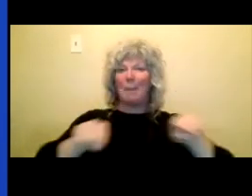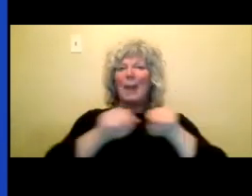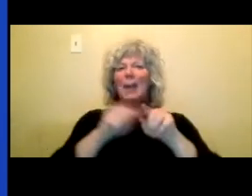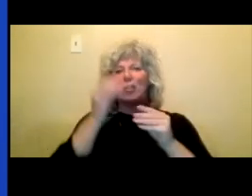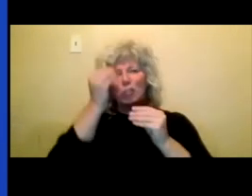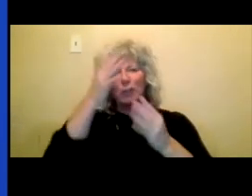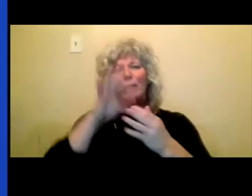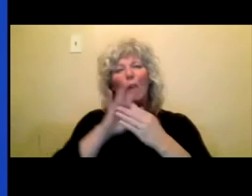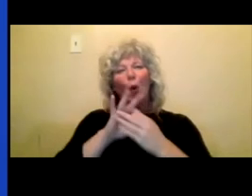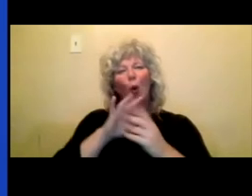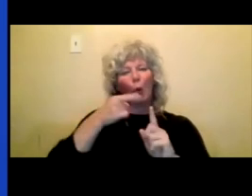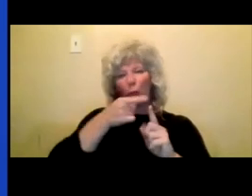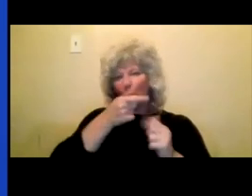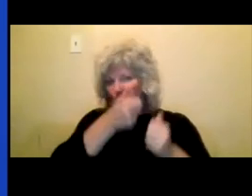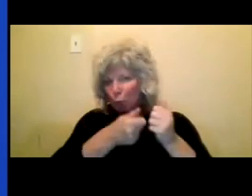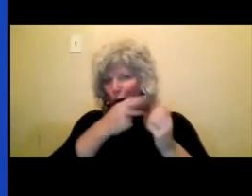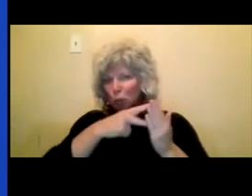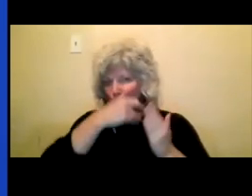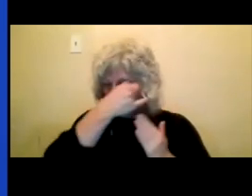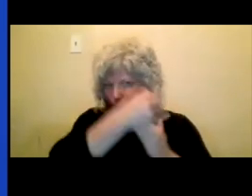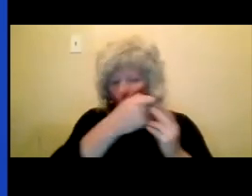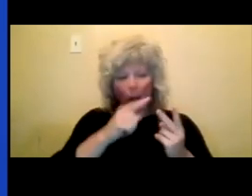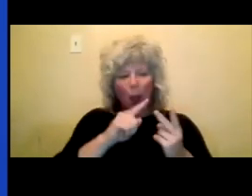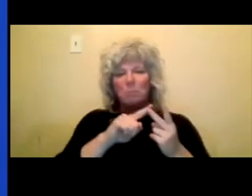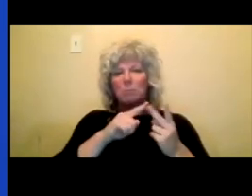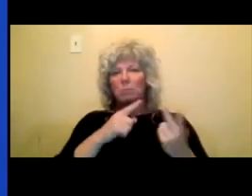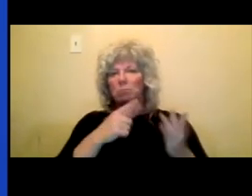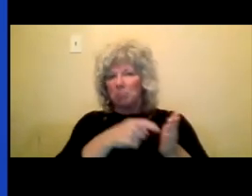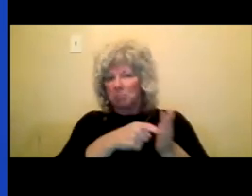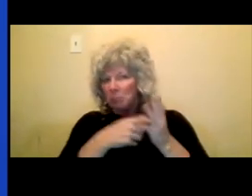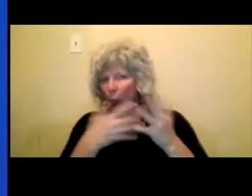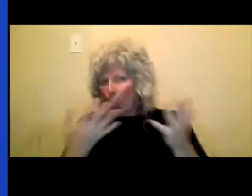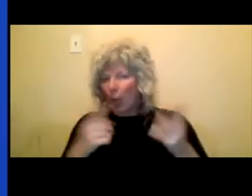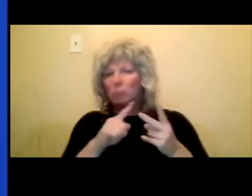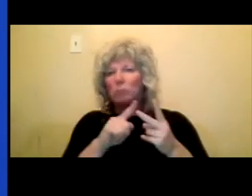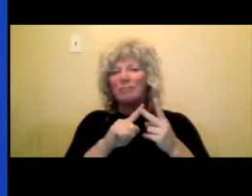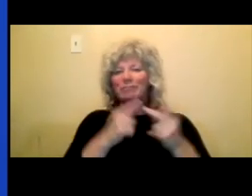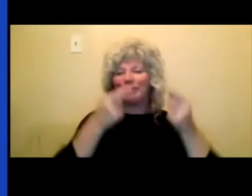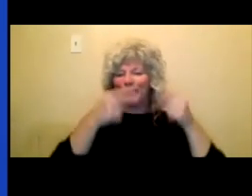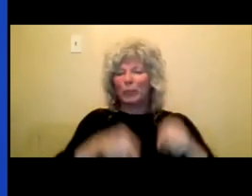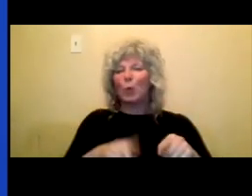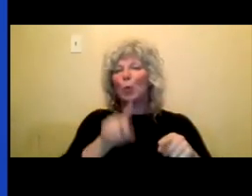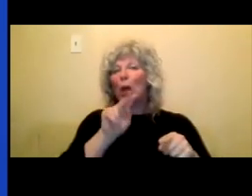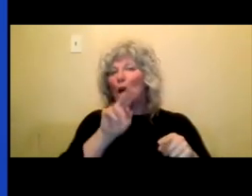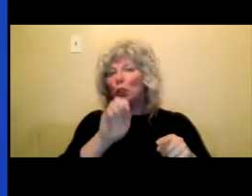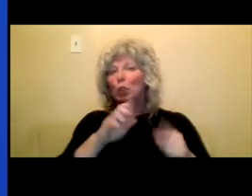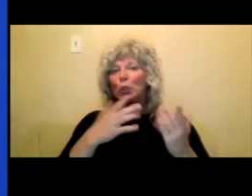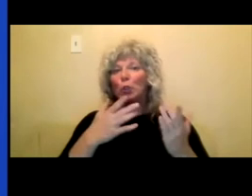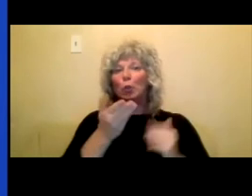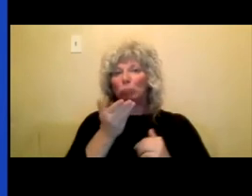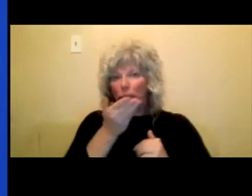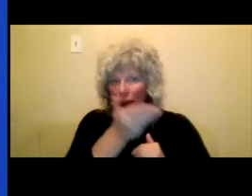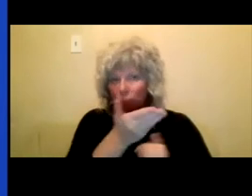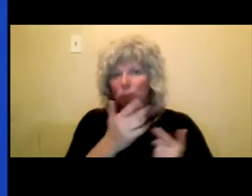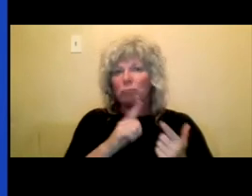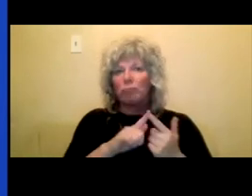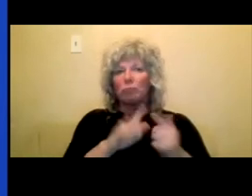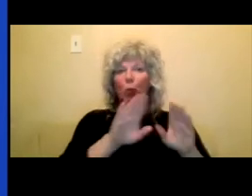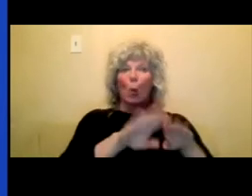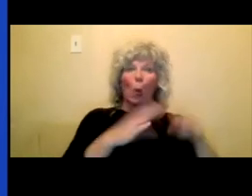we'll have our deadline dates, with the time that the application closes.